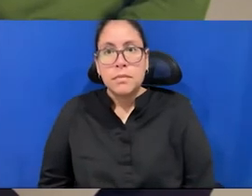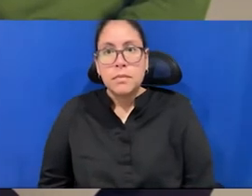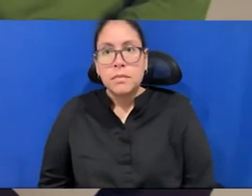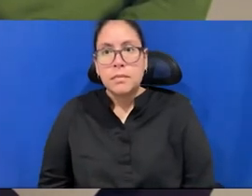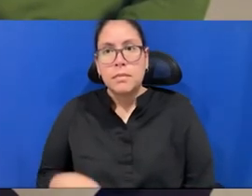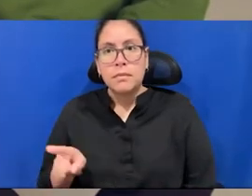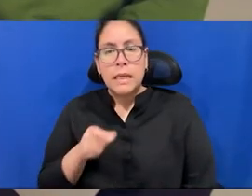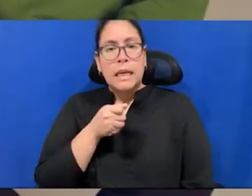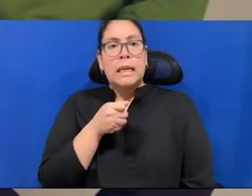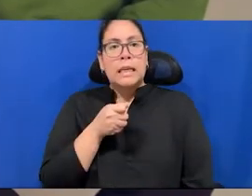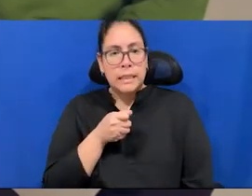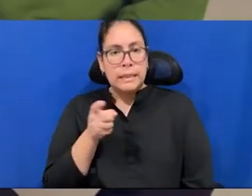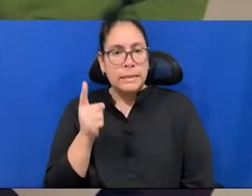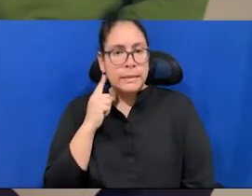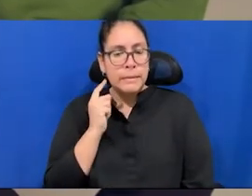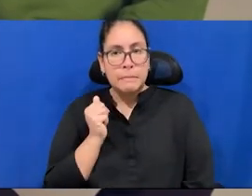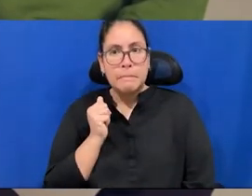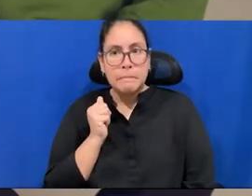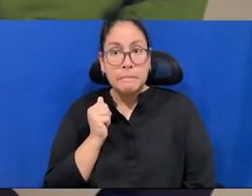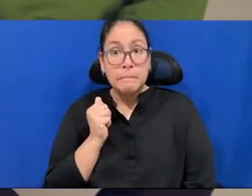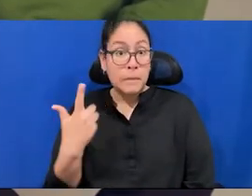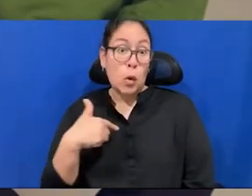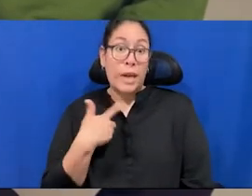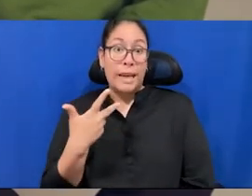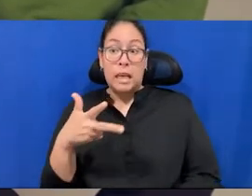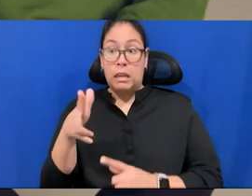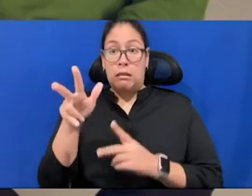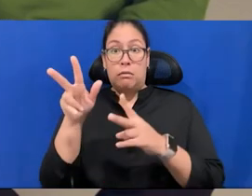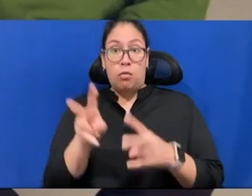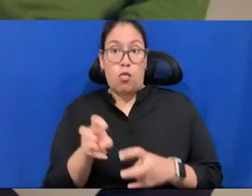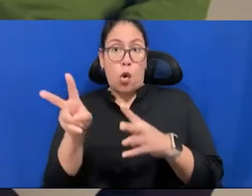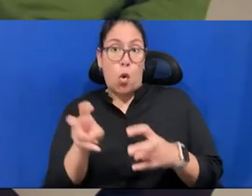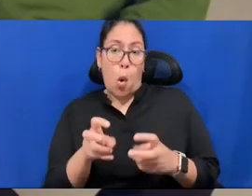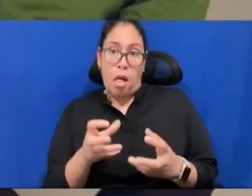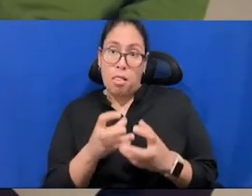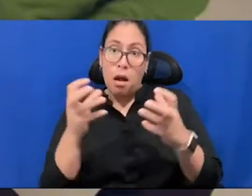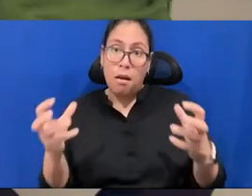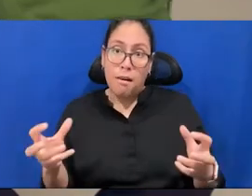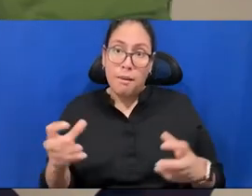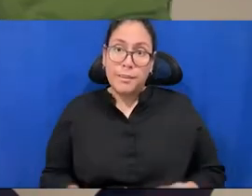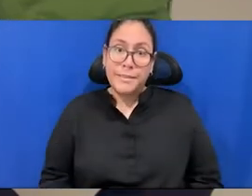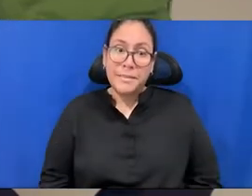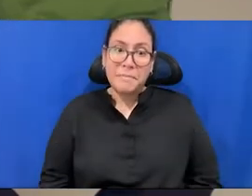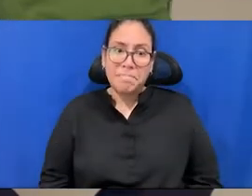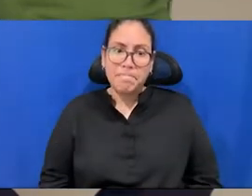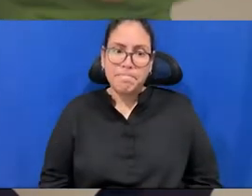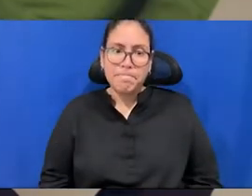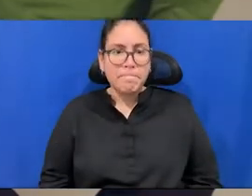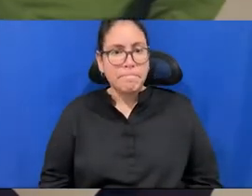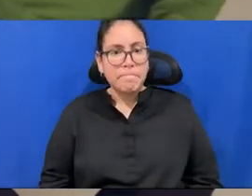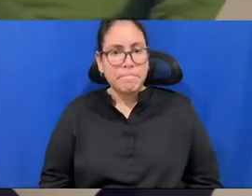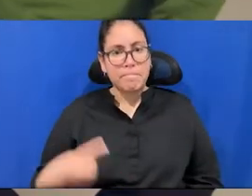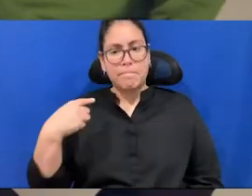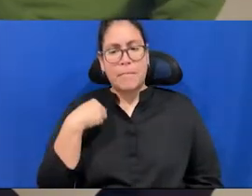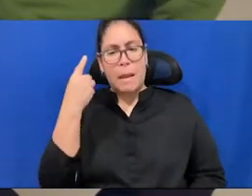Yeah, well, we, we record a lot, no? know, but I'm thinking about language, you know,